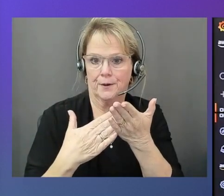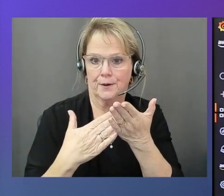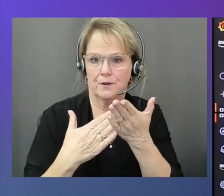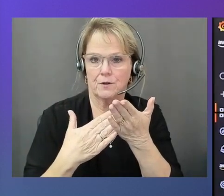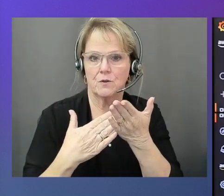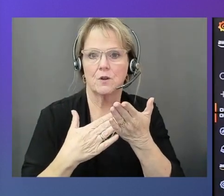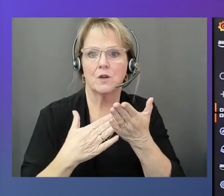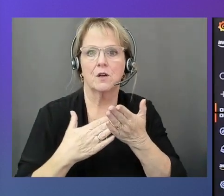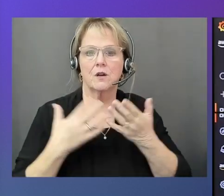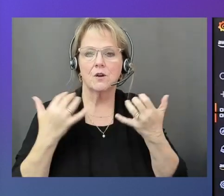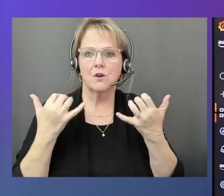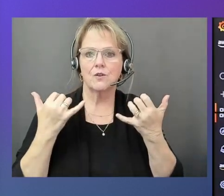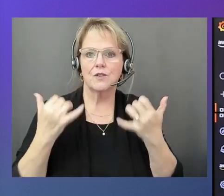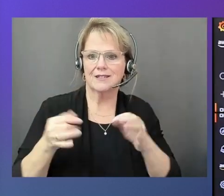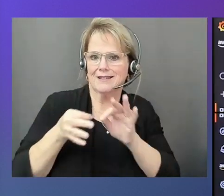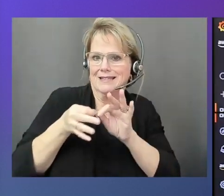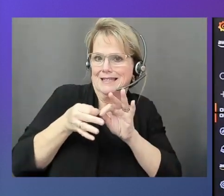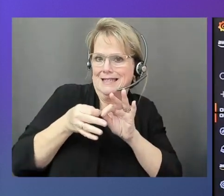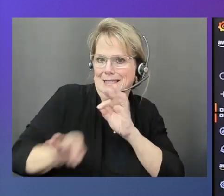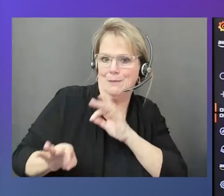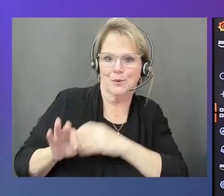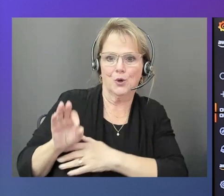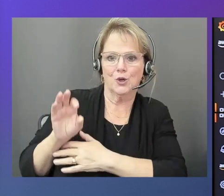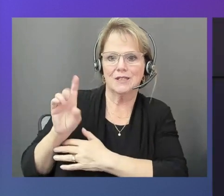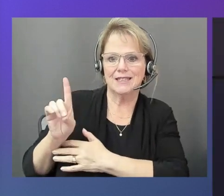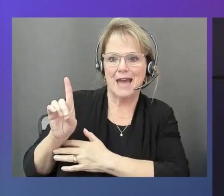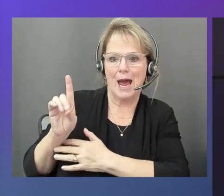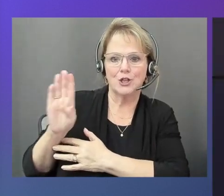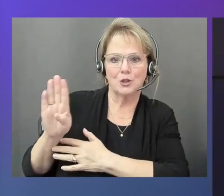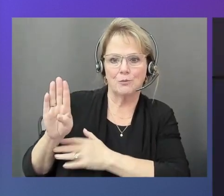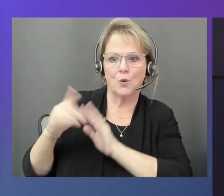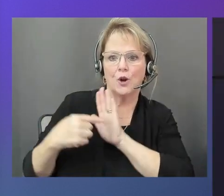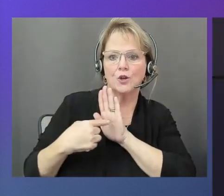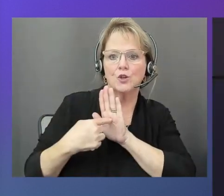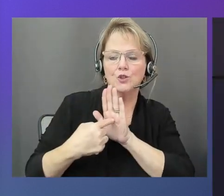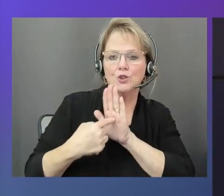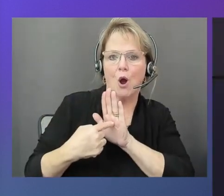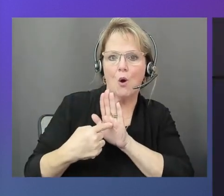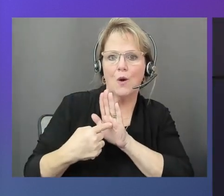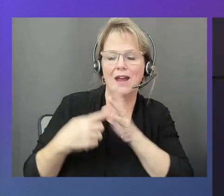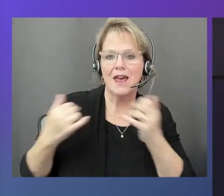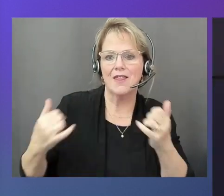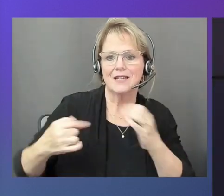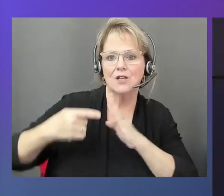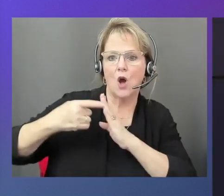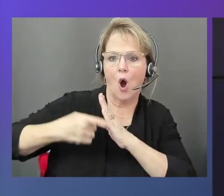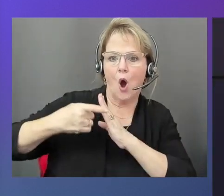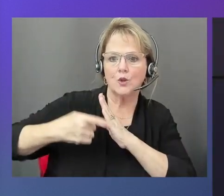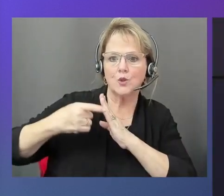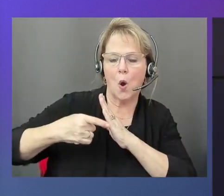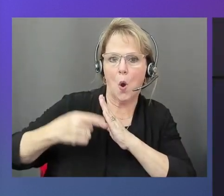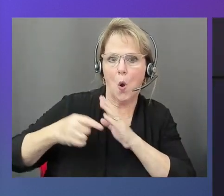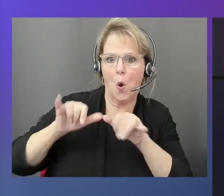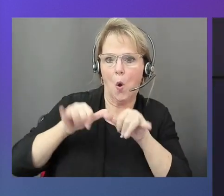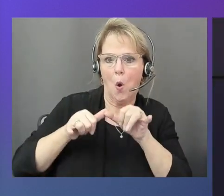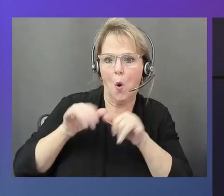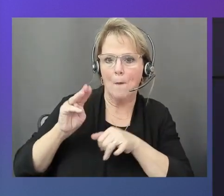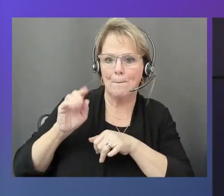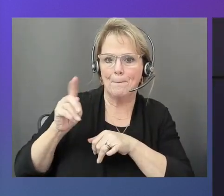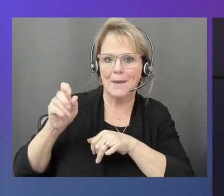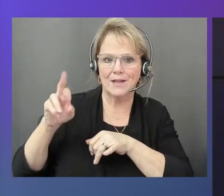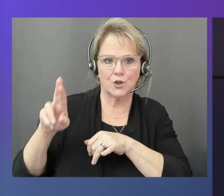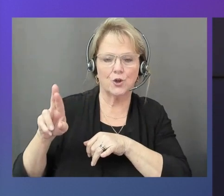this is a very simple dashboard. I'm showing that this is the auto-meter. This is the four tire pressures.